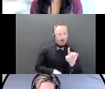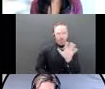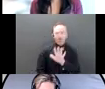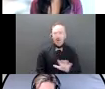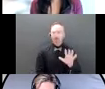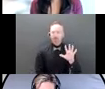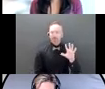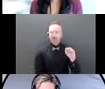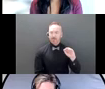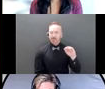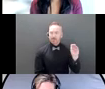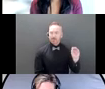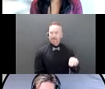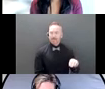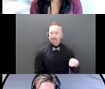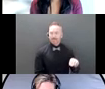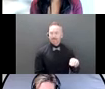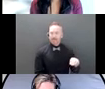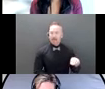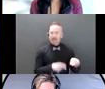are over 55.